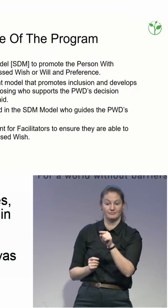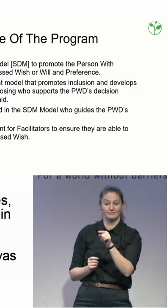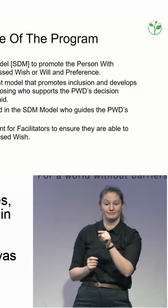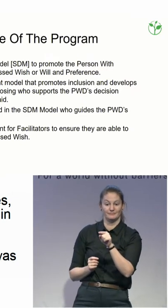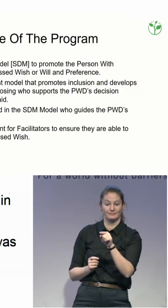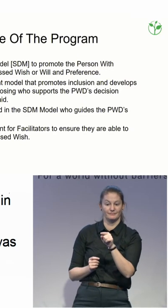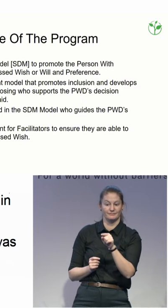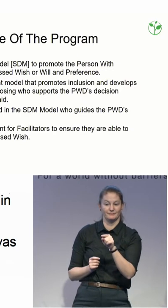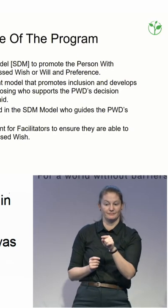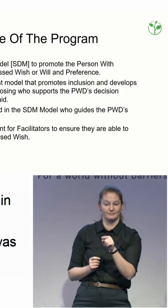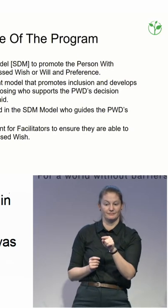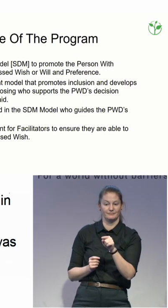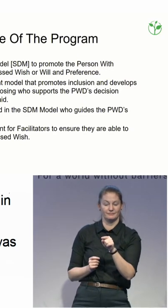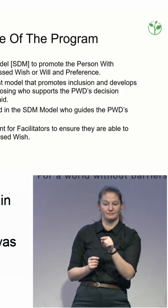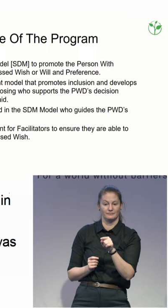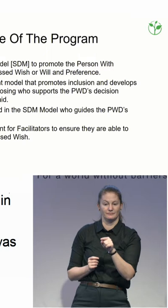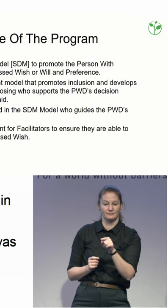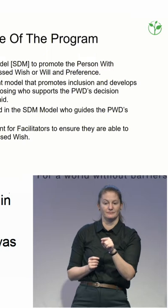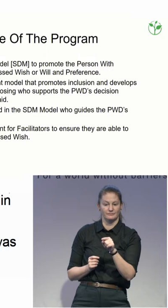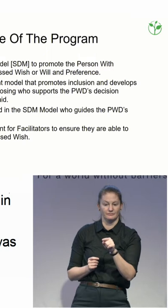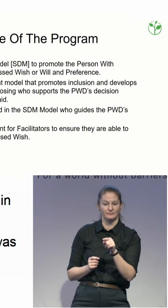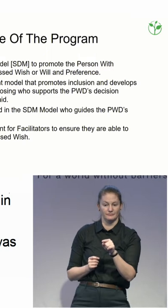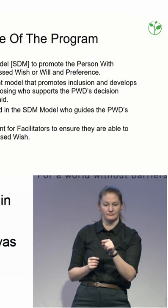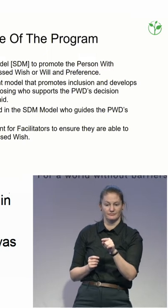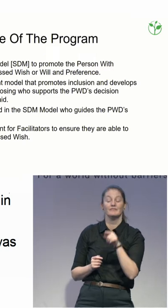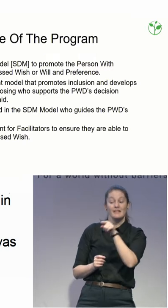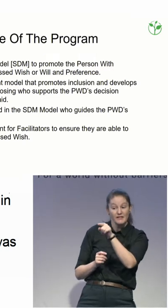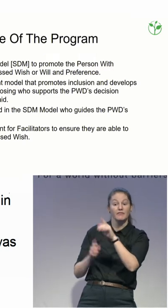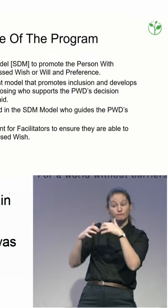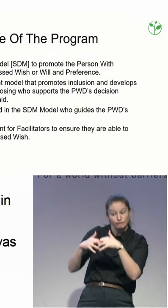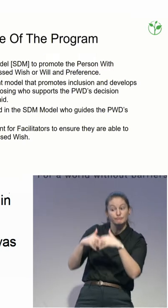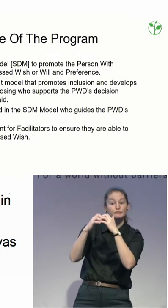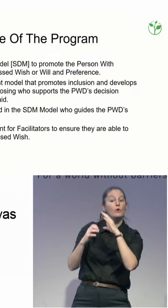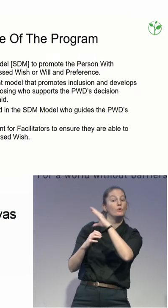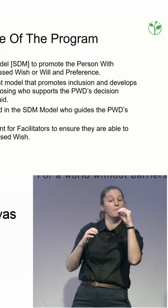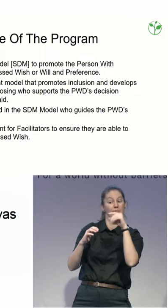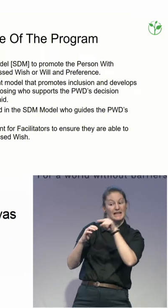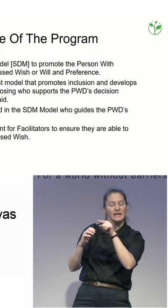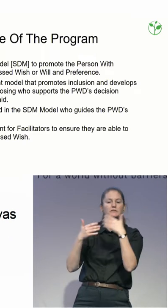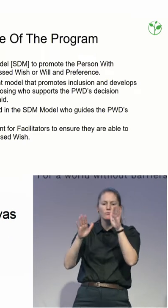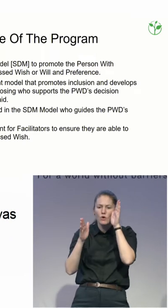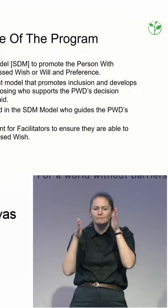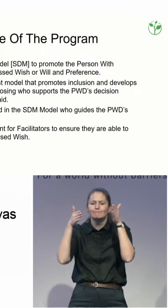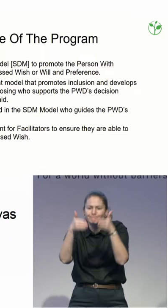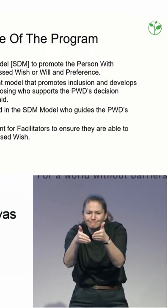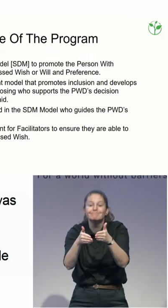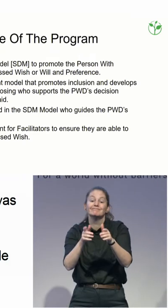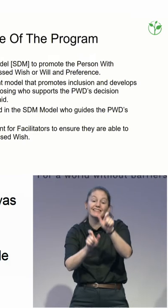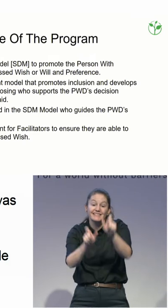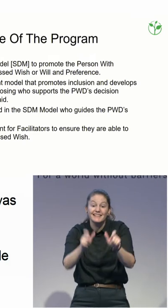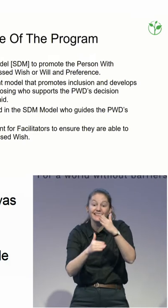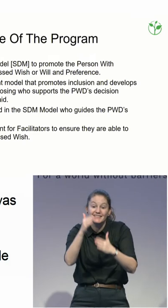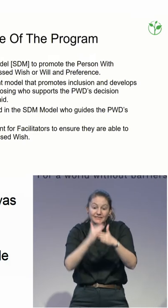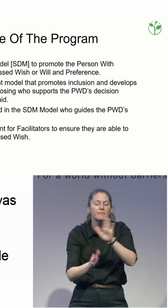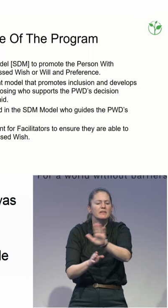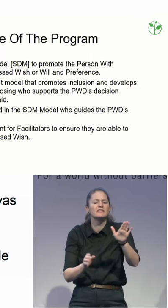works solely in express wish, hence me saying we work with what people want, not what they necessarily